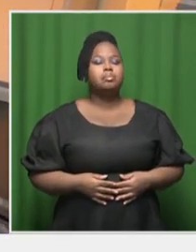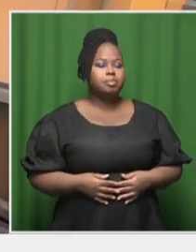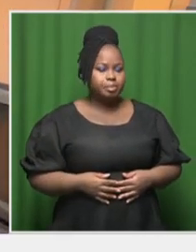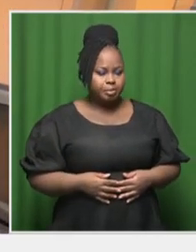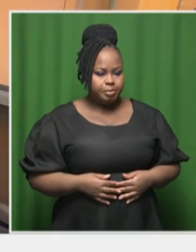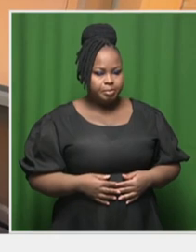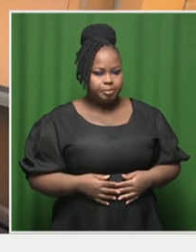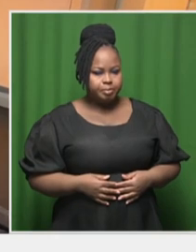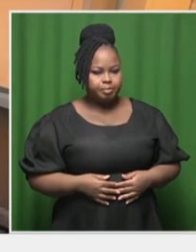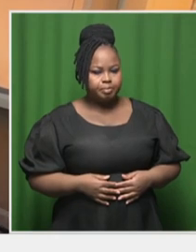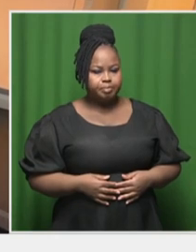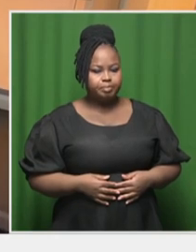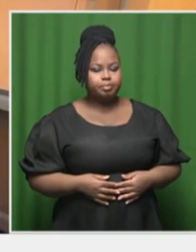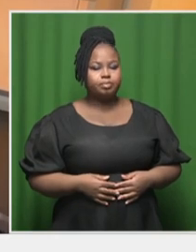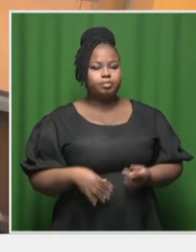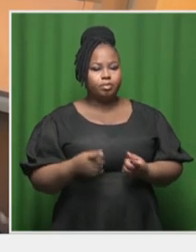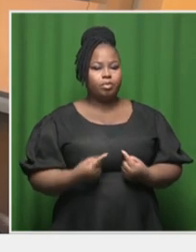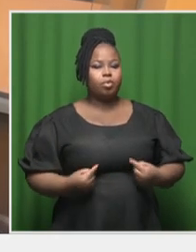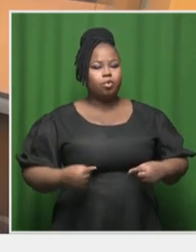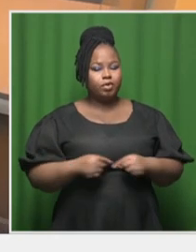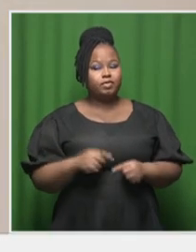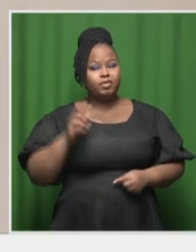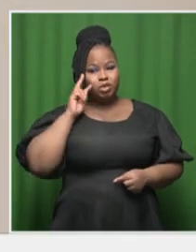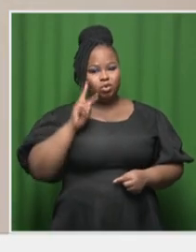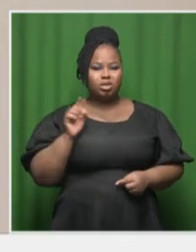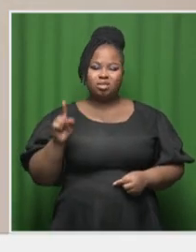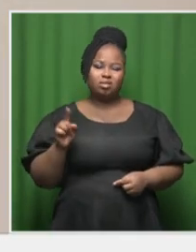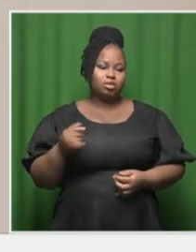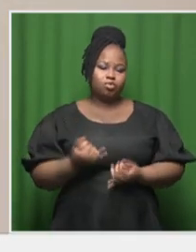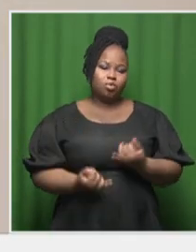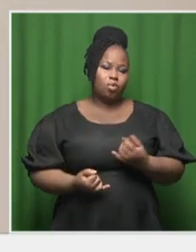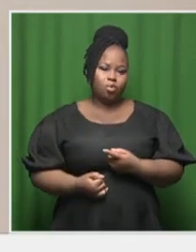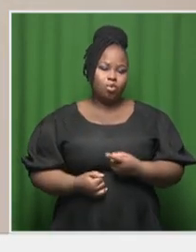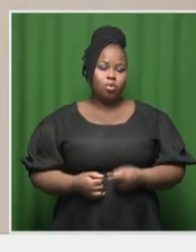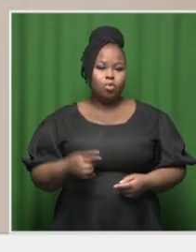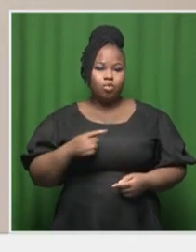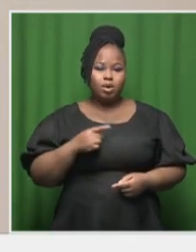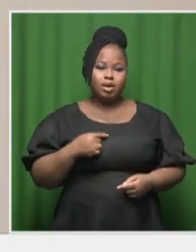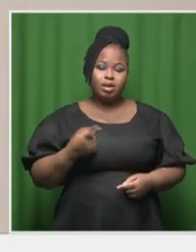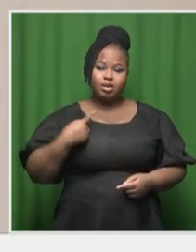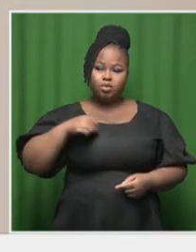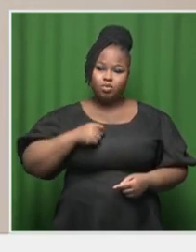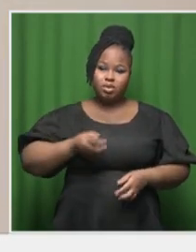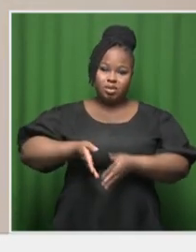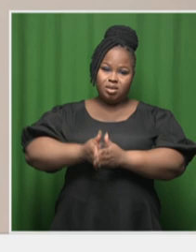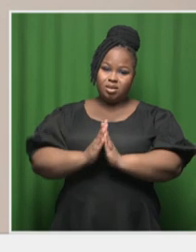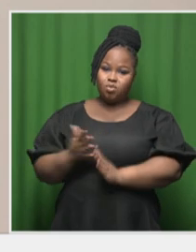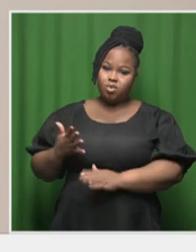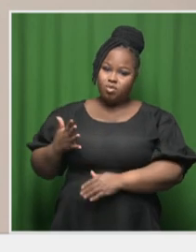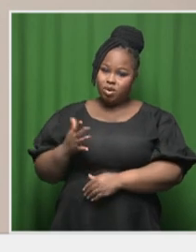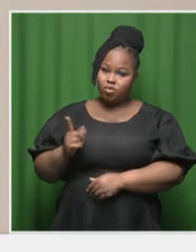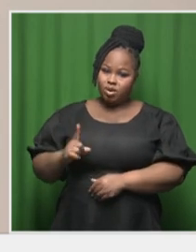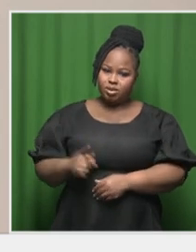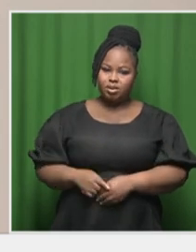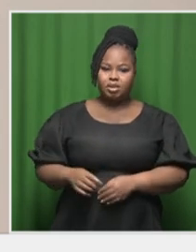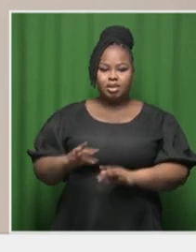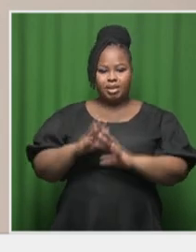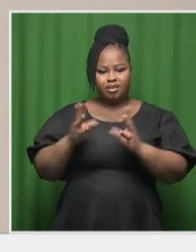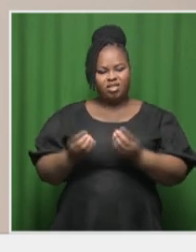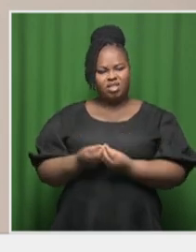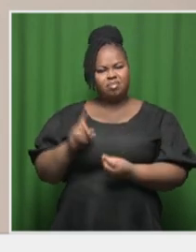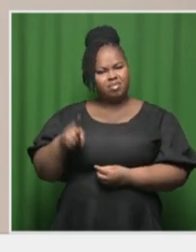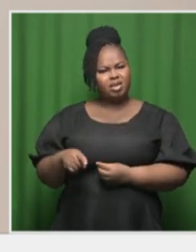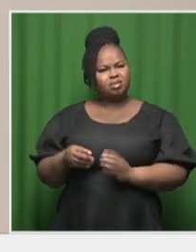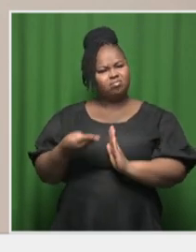So, we've looked at that and that is not correct because what has been asked is actually what needs to be there in any